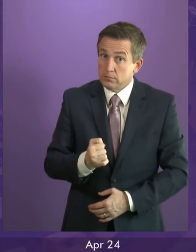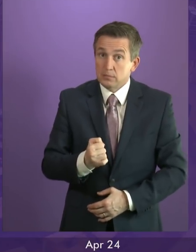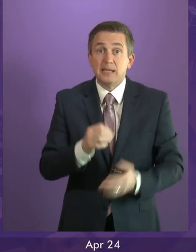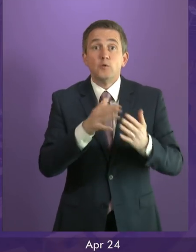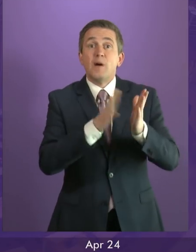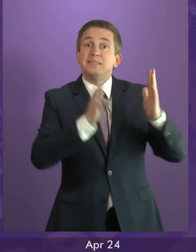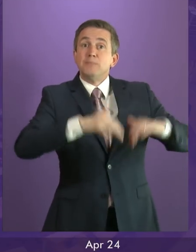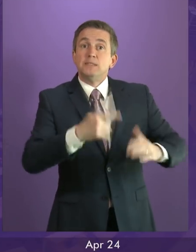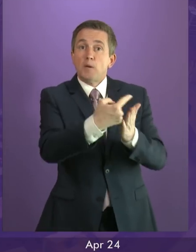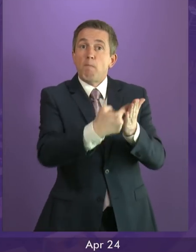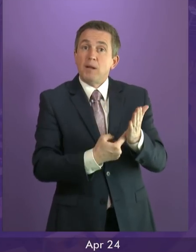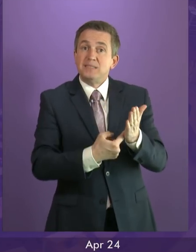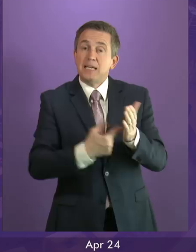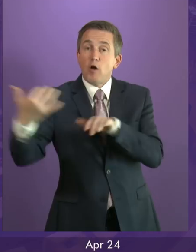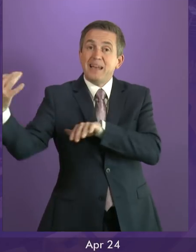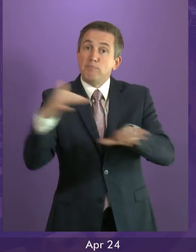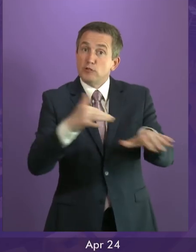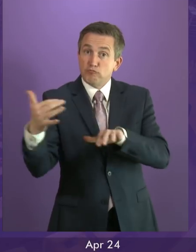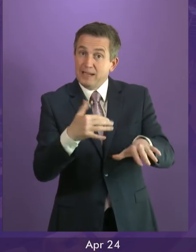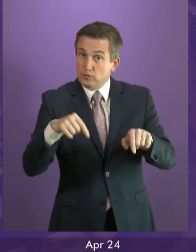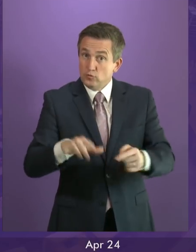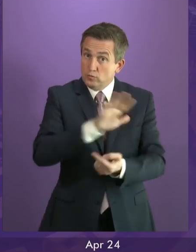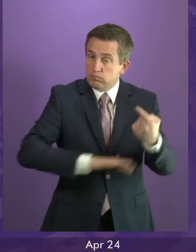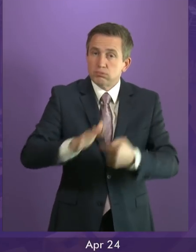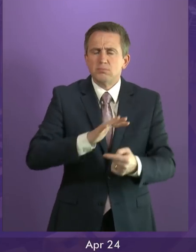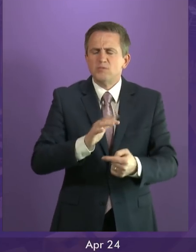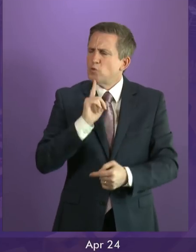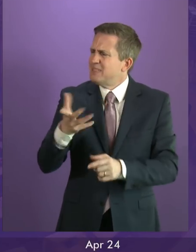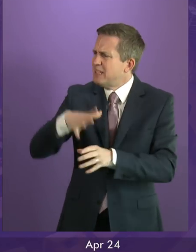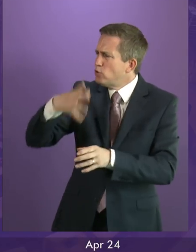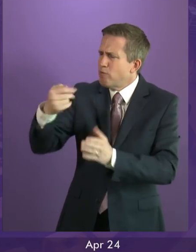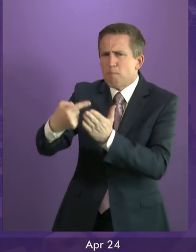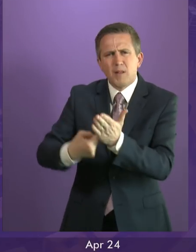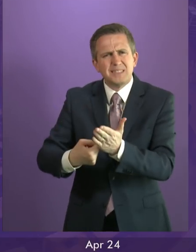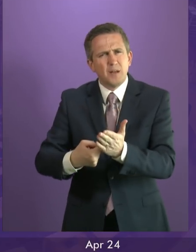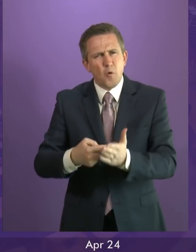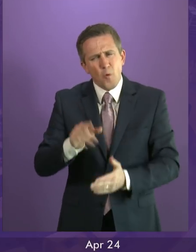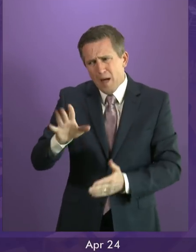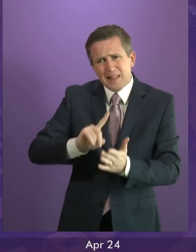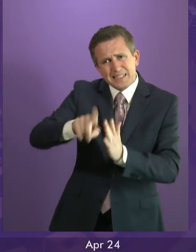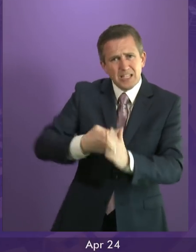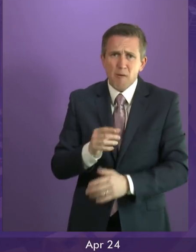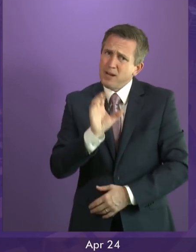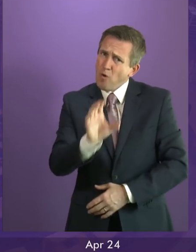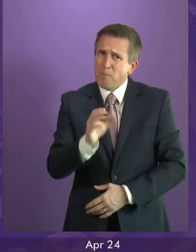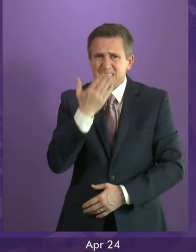immigration that threatens to put, well, somebody said Tory policy. Jeremy Corbyn seems to agree with Theresa May on ending